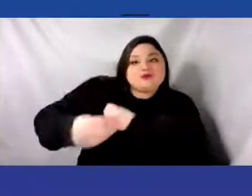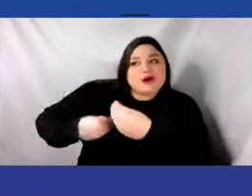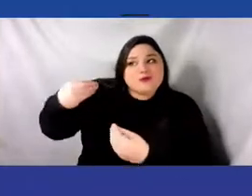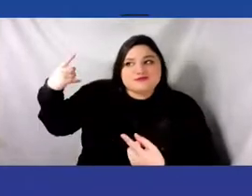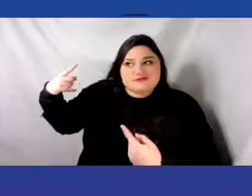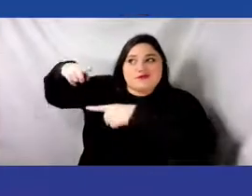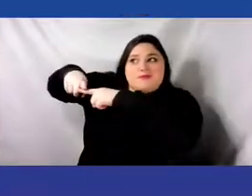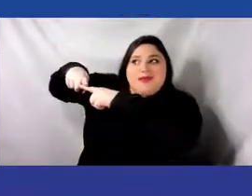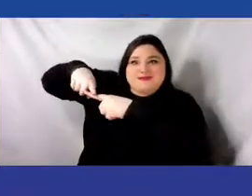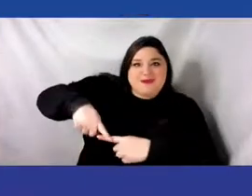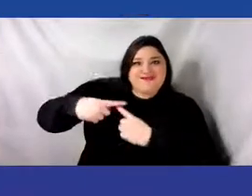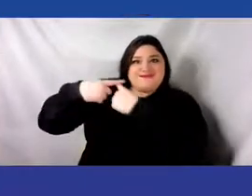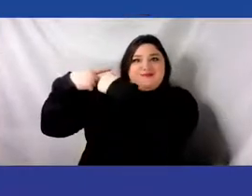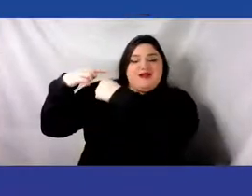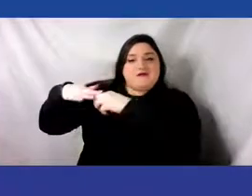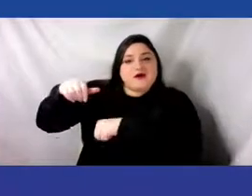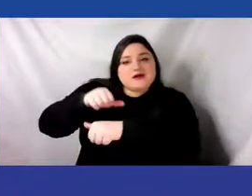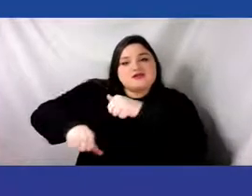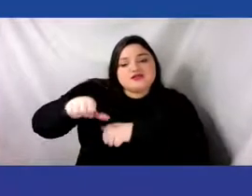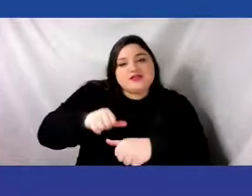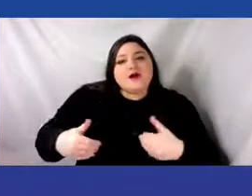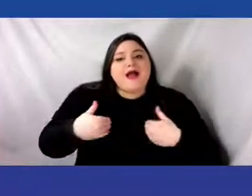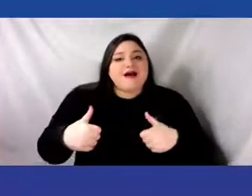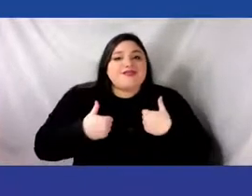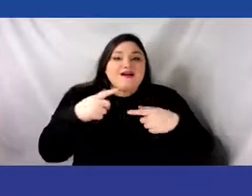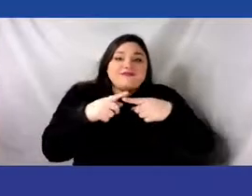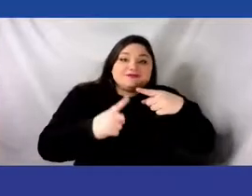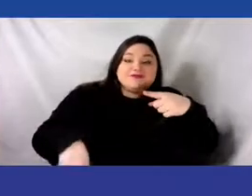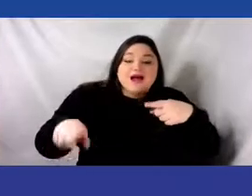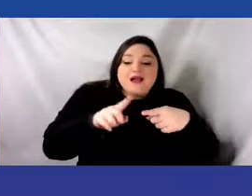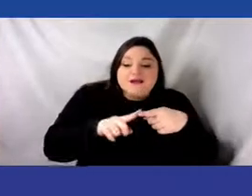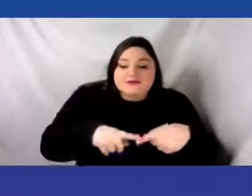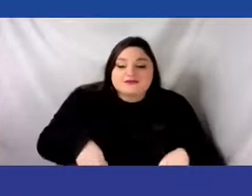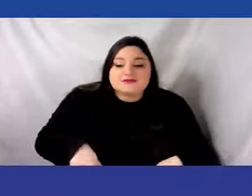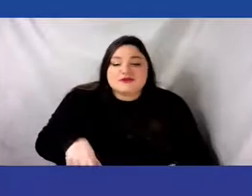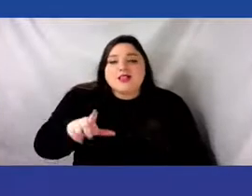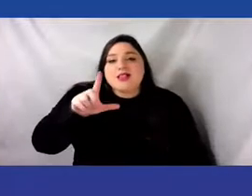livelihoods, and legacies. Life cycles.